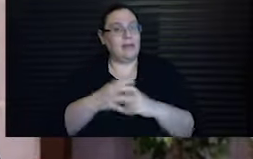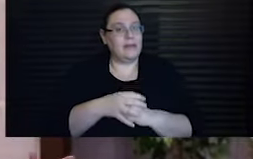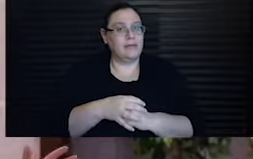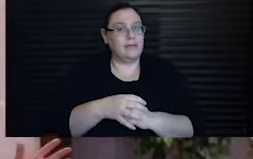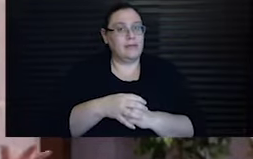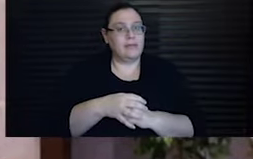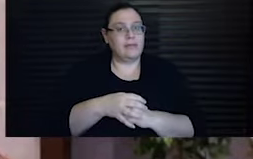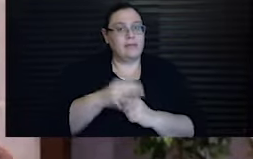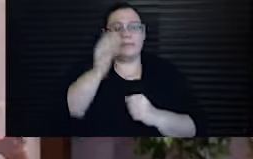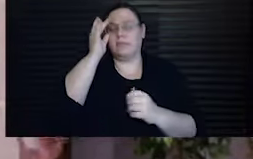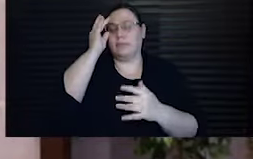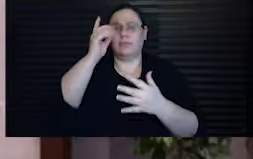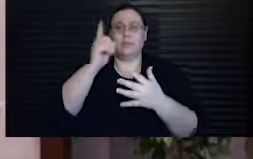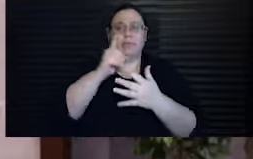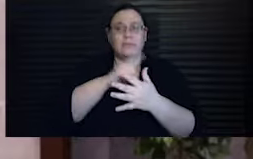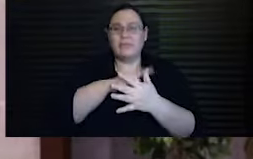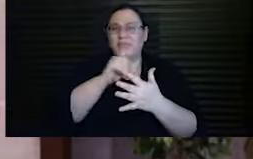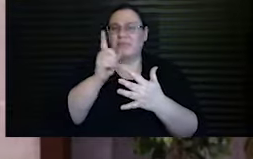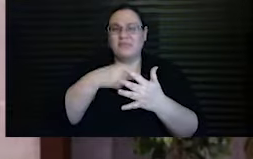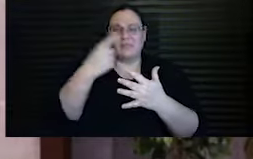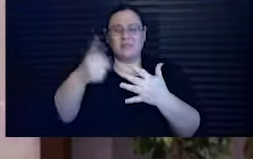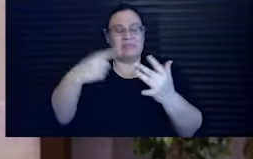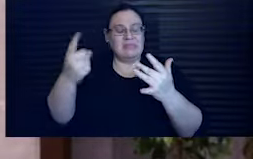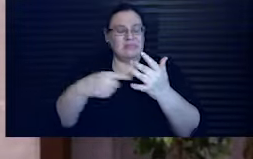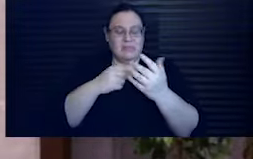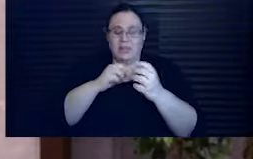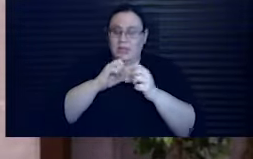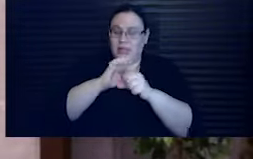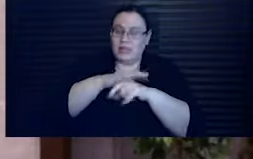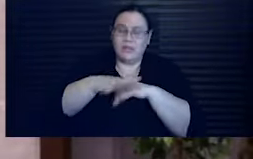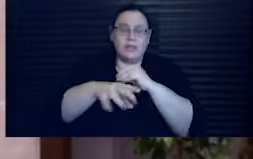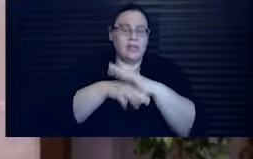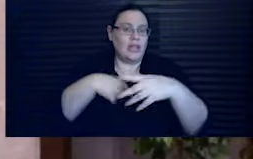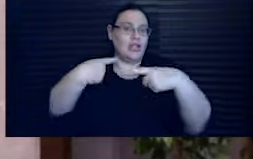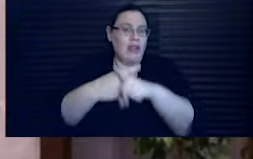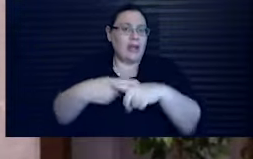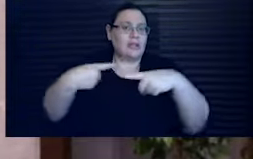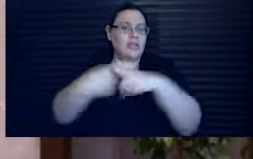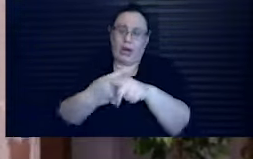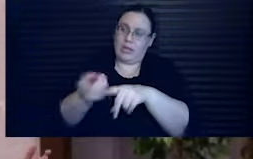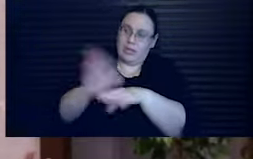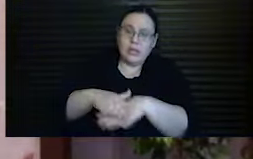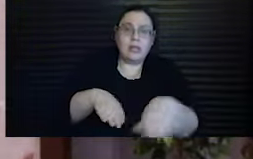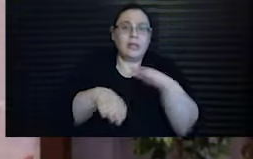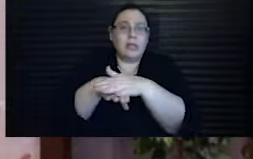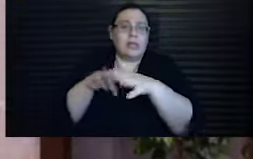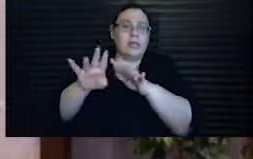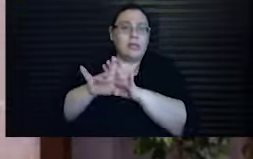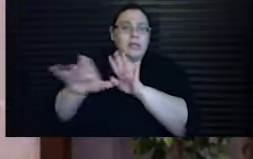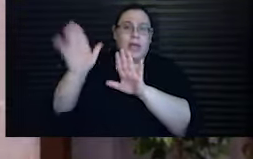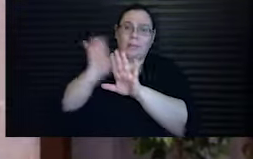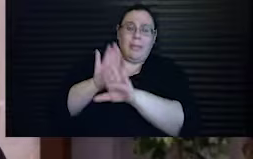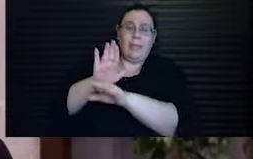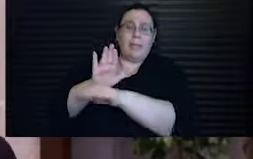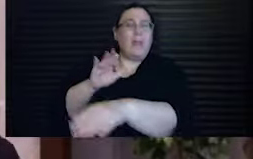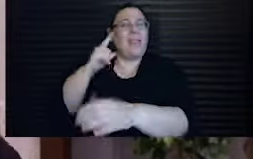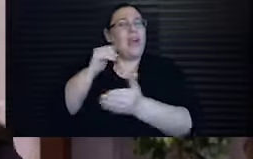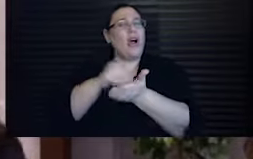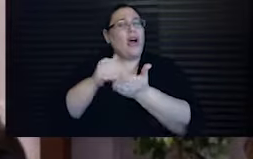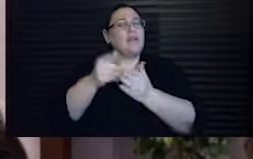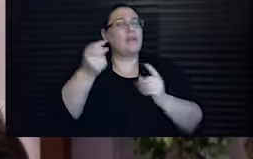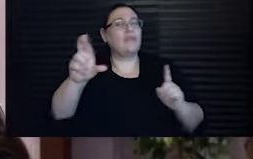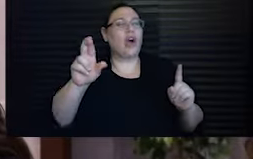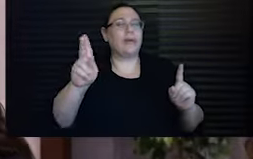navigated these cascading, intersecting crises, I have thought often about Dr. King's most